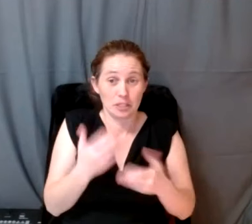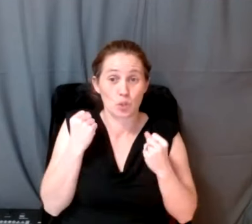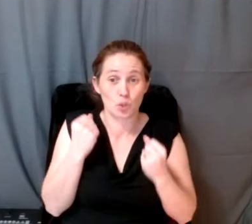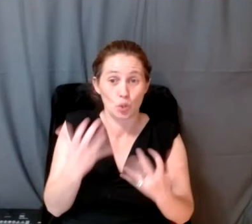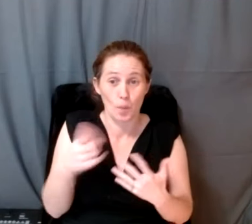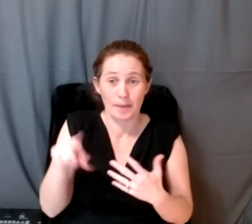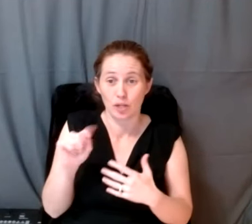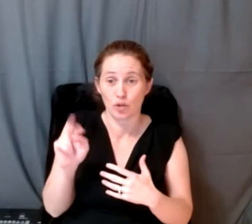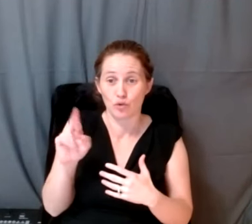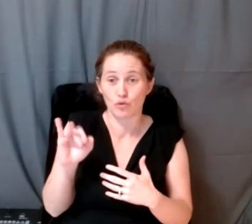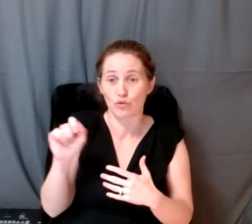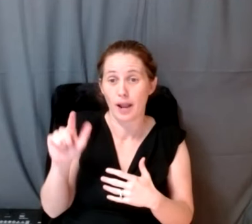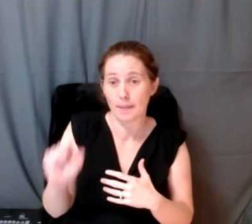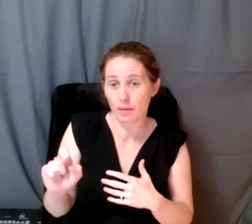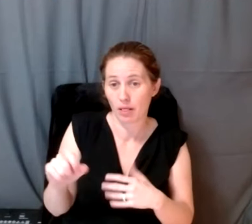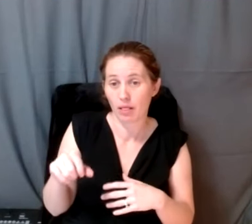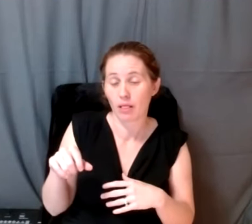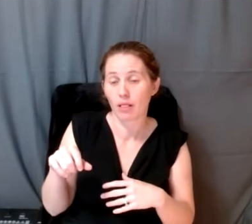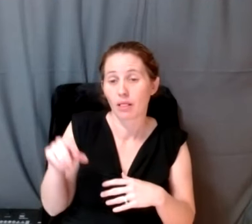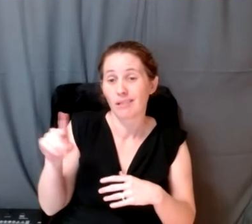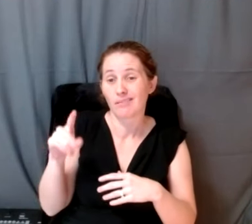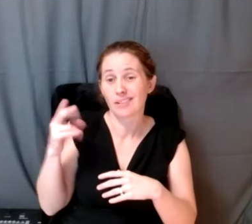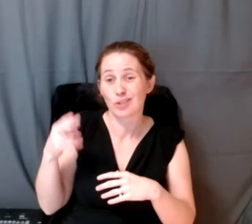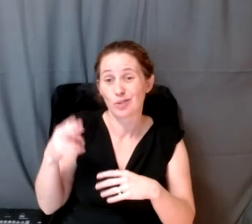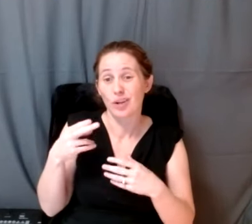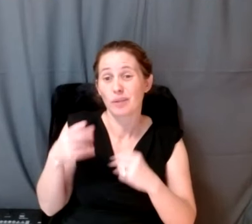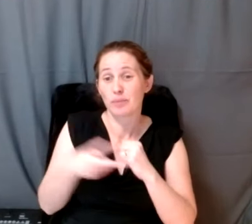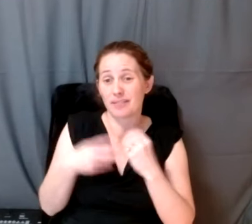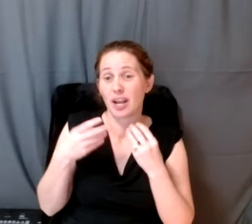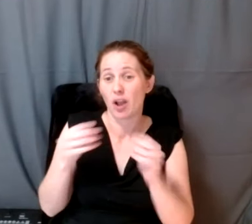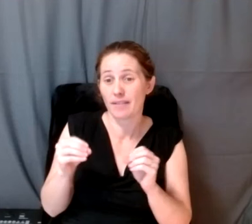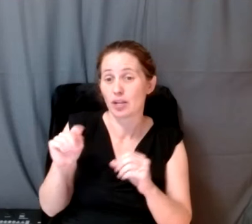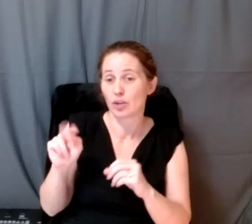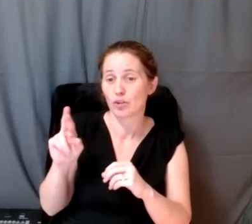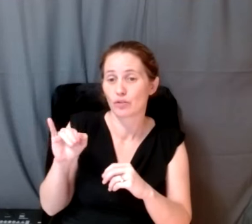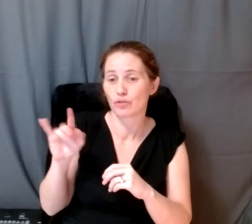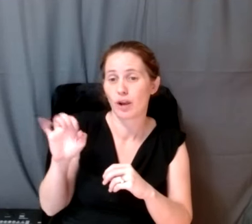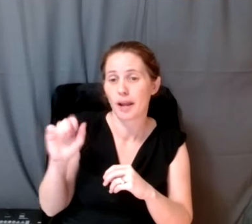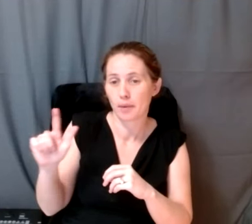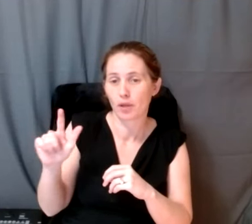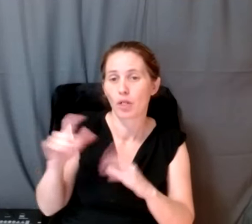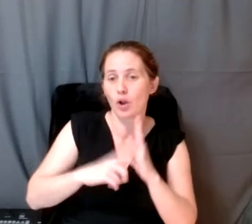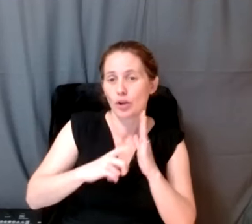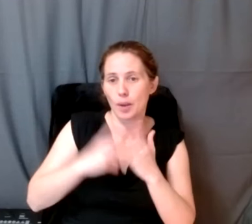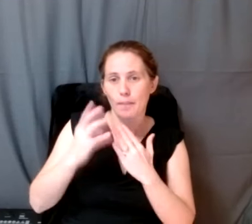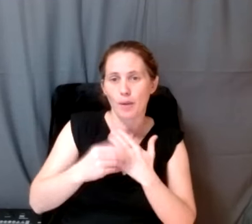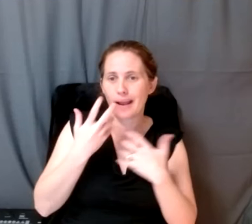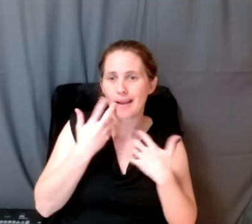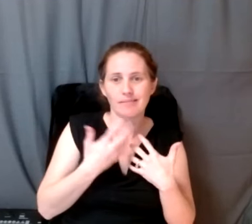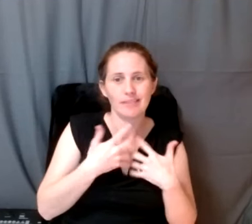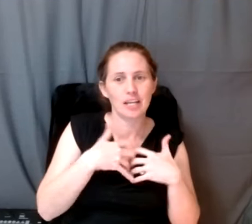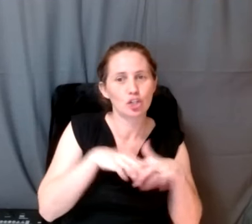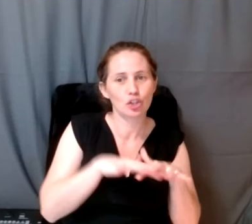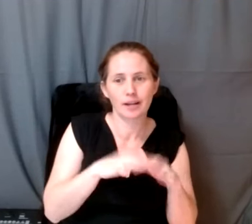many tribal historic preservation offices and tribal archaeology programs have integrated a